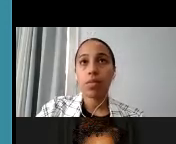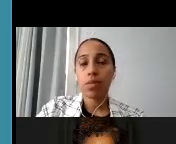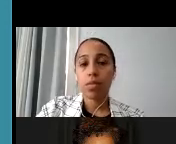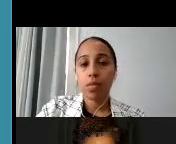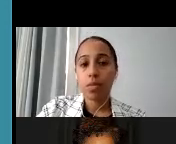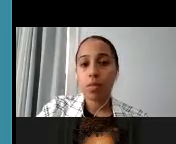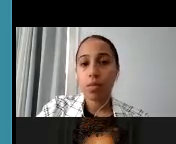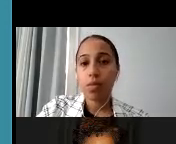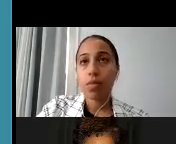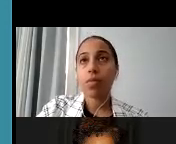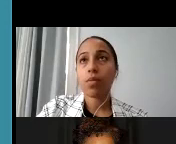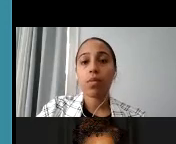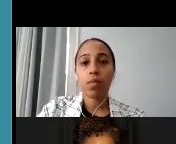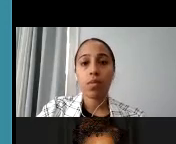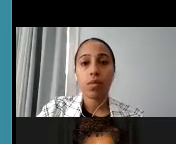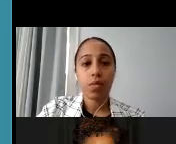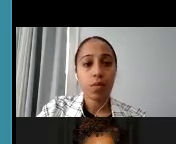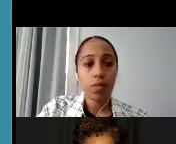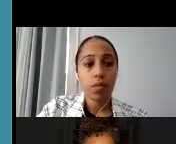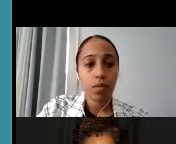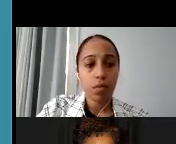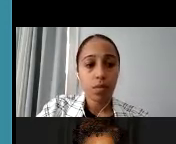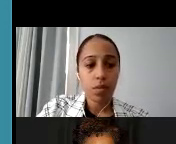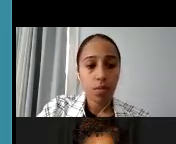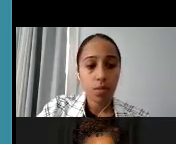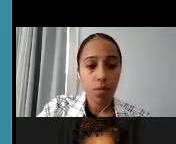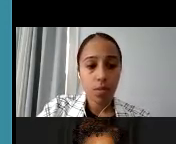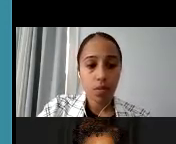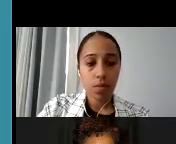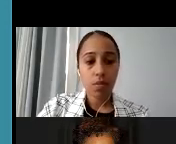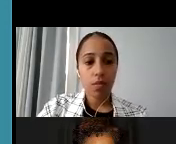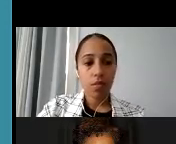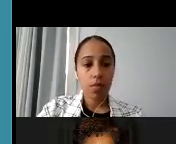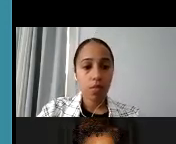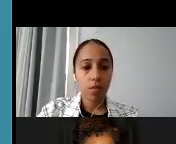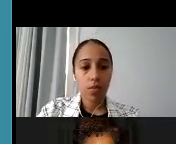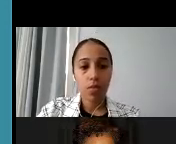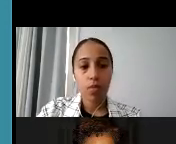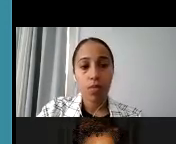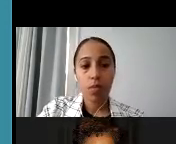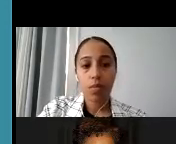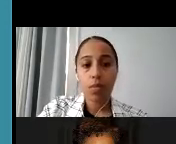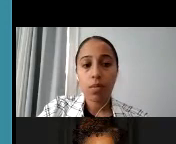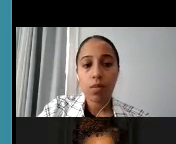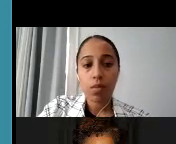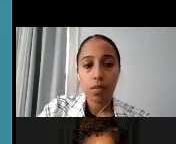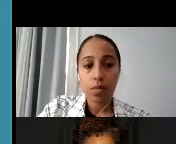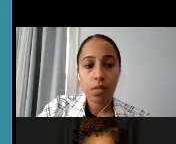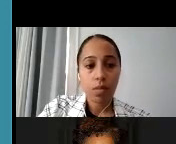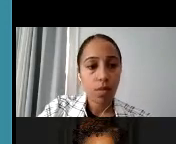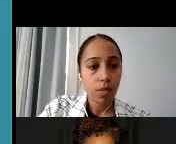in the act as defined by the United States Census Bureau, and an environmental justice population